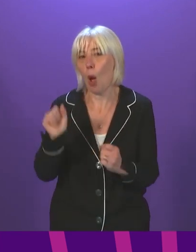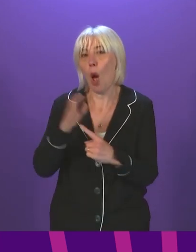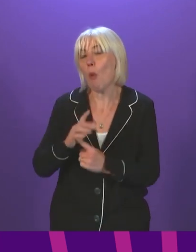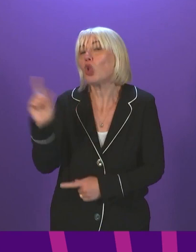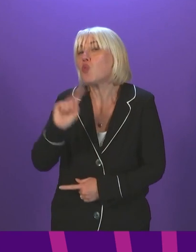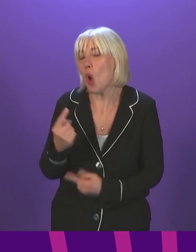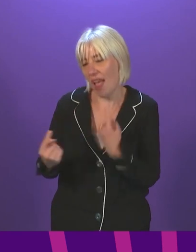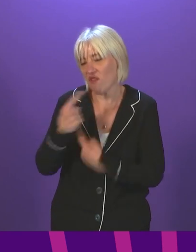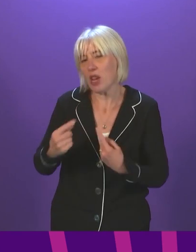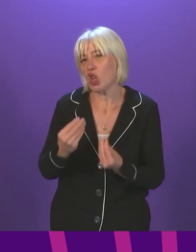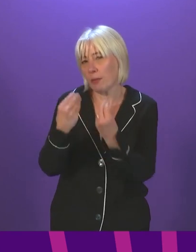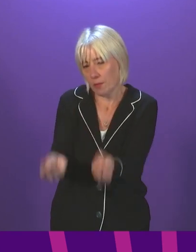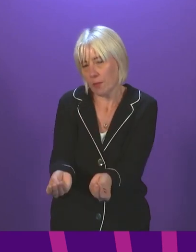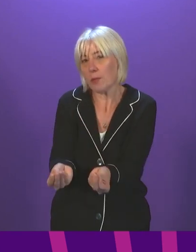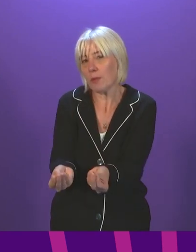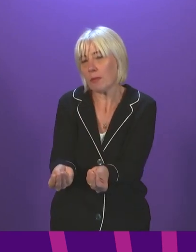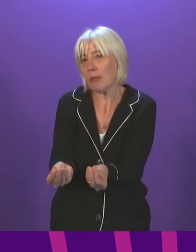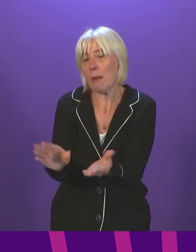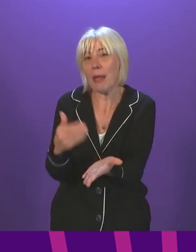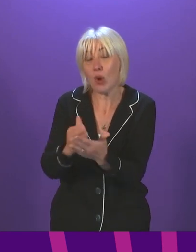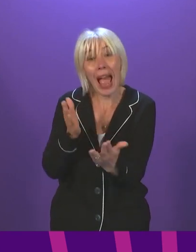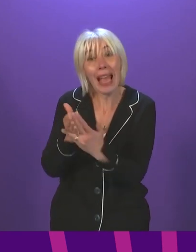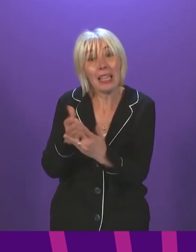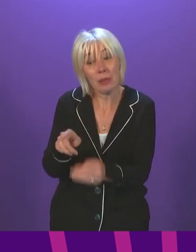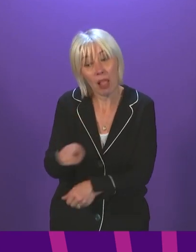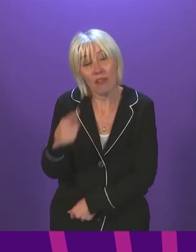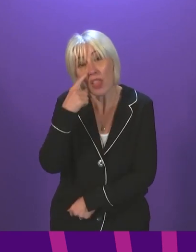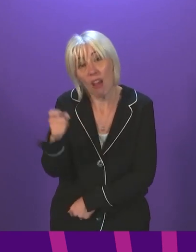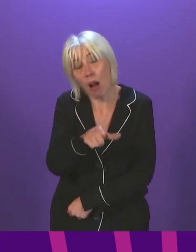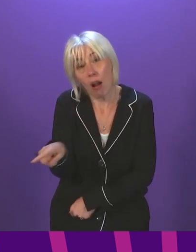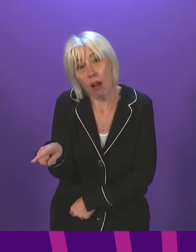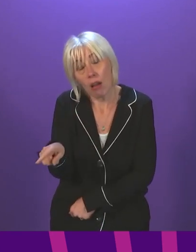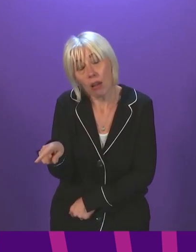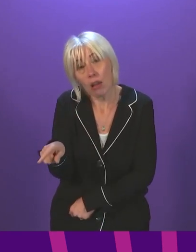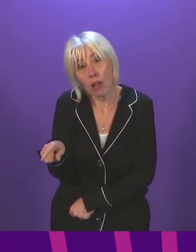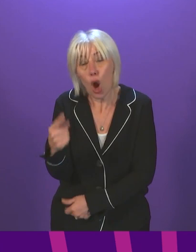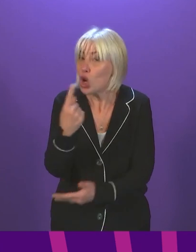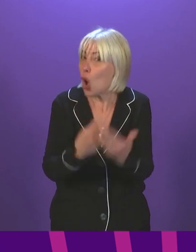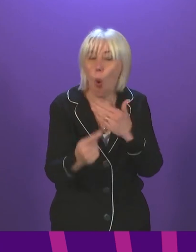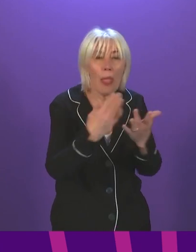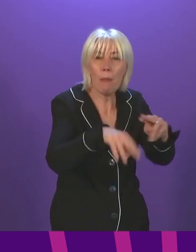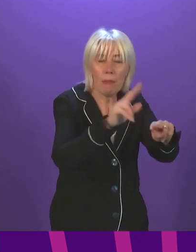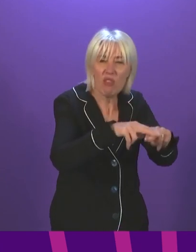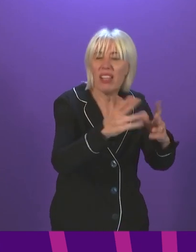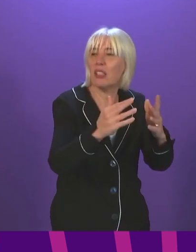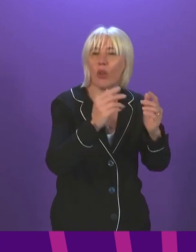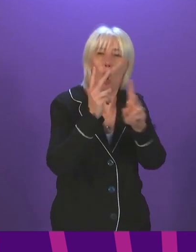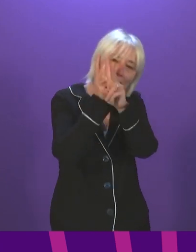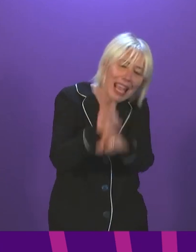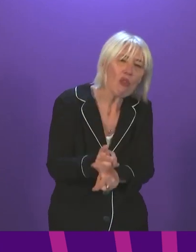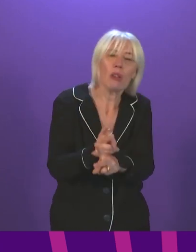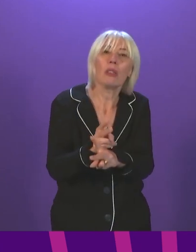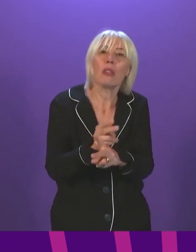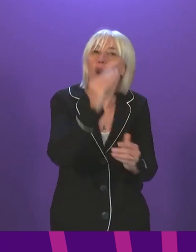information that is provided, which needs to be accessible for young people themselves, not just their adult parents or carers.